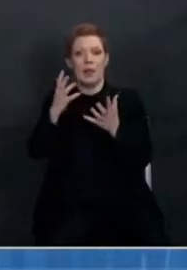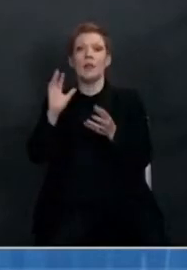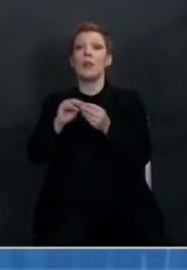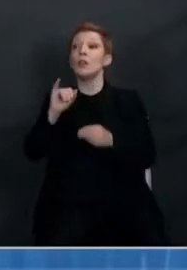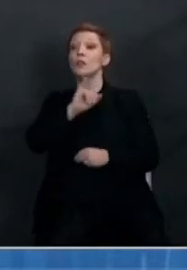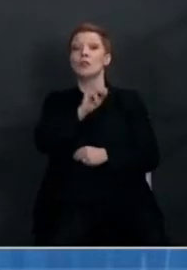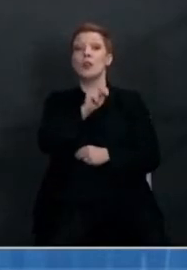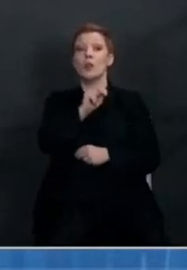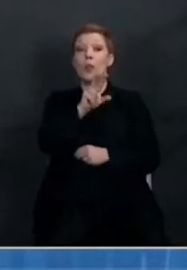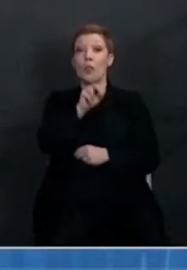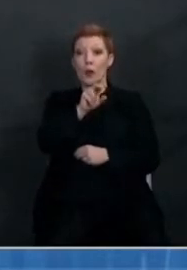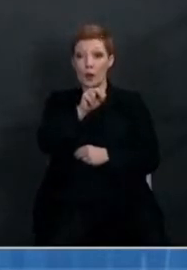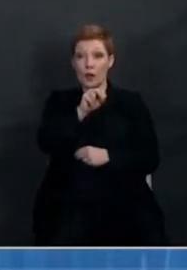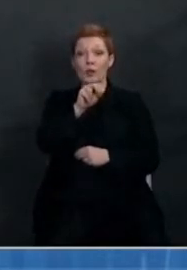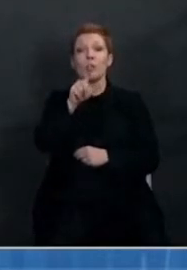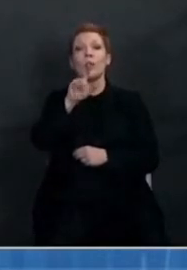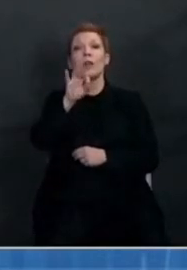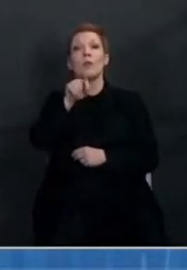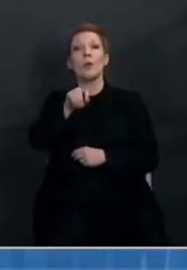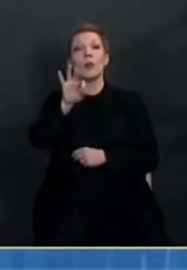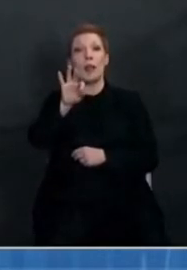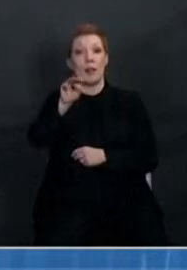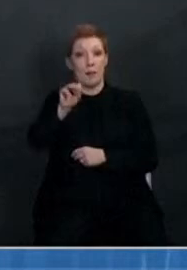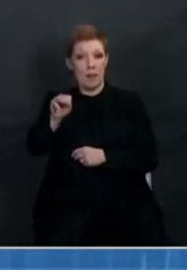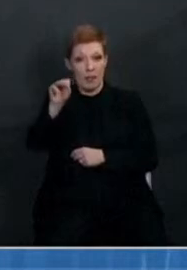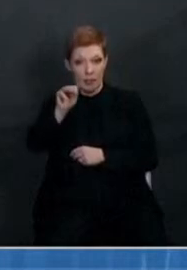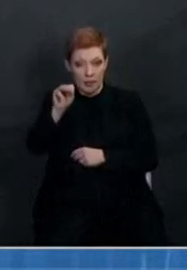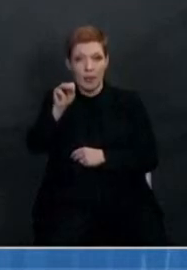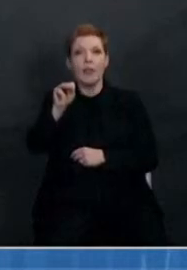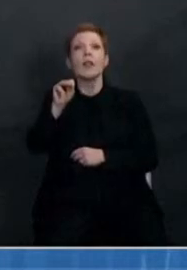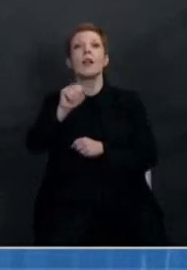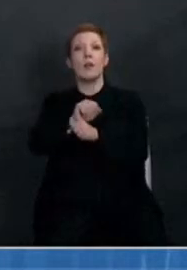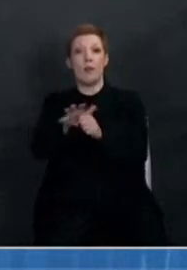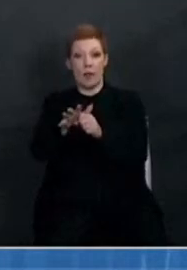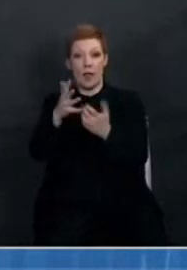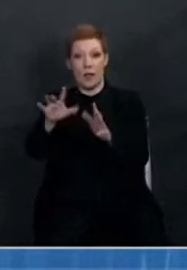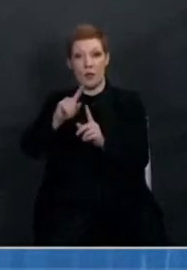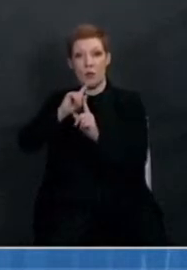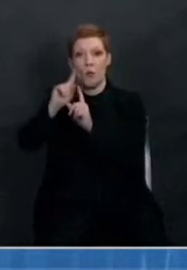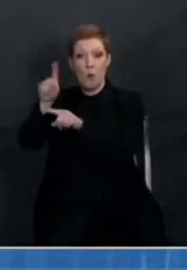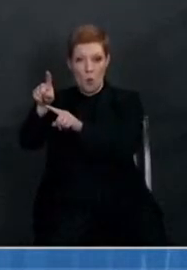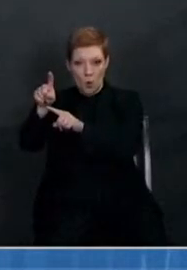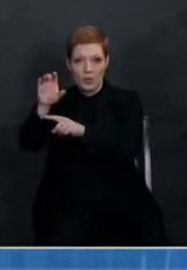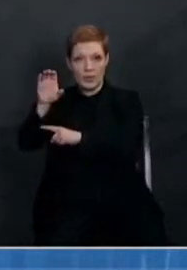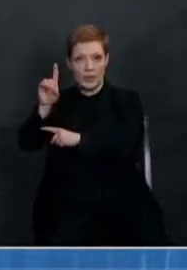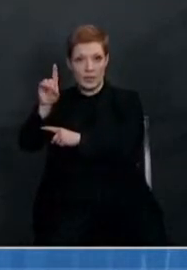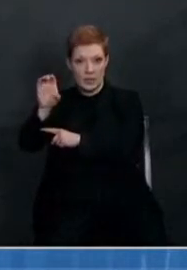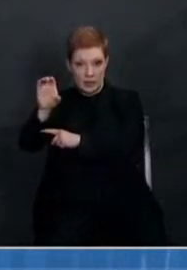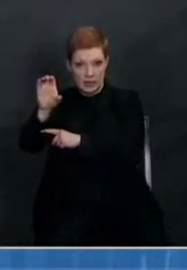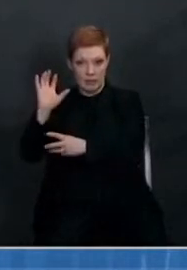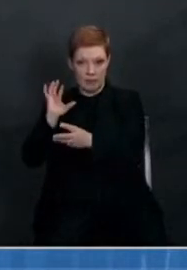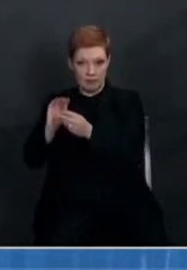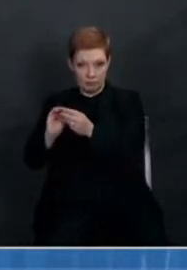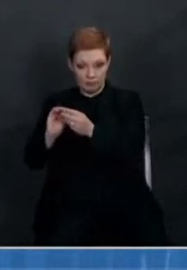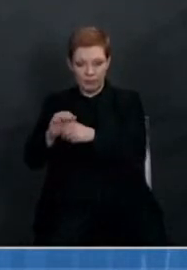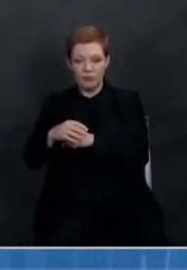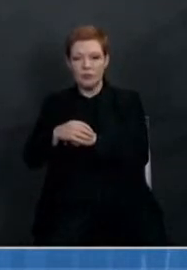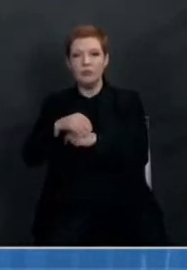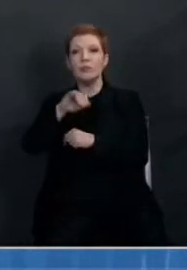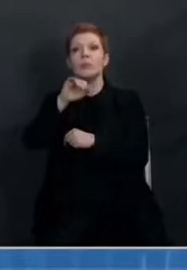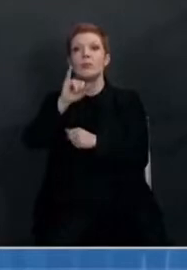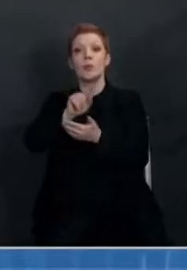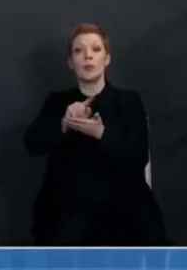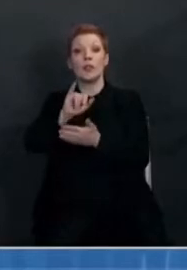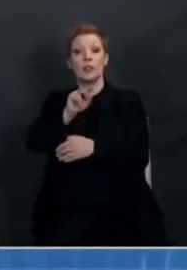25.9 million COVID-19 cases have been reported to the CDC. During the week of January 24th to